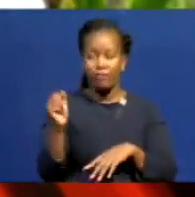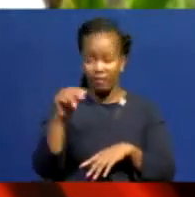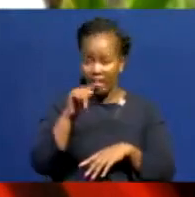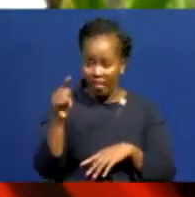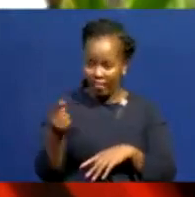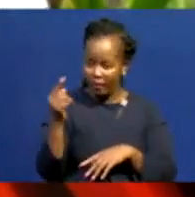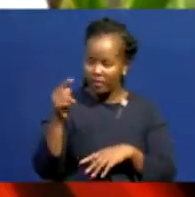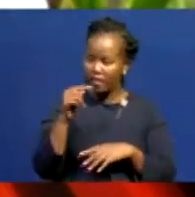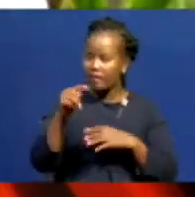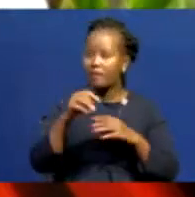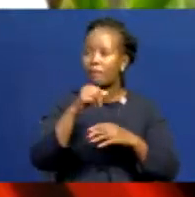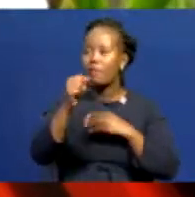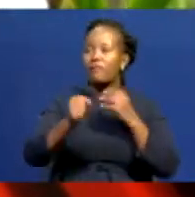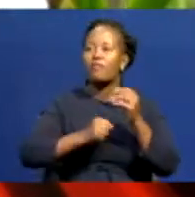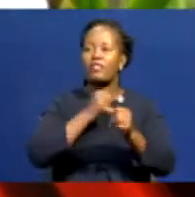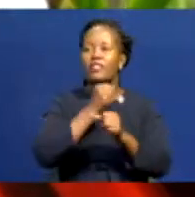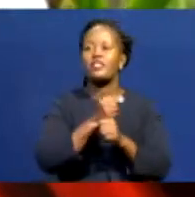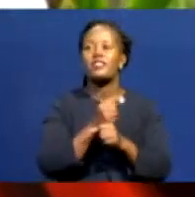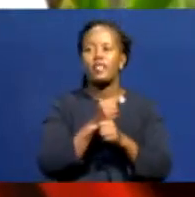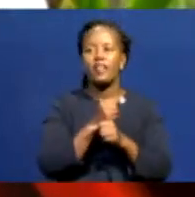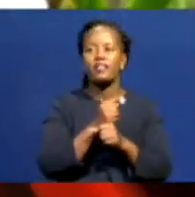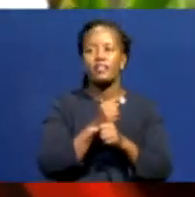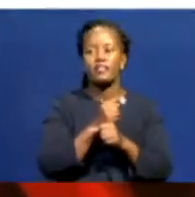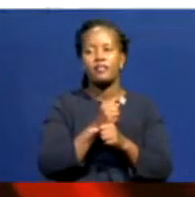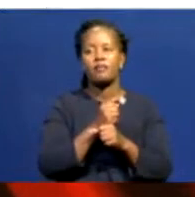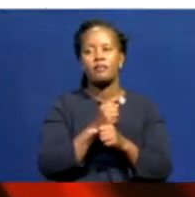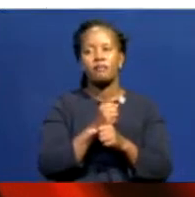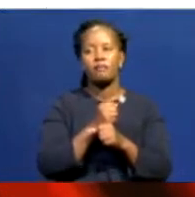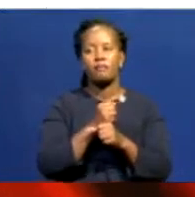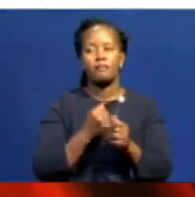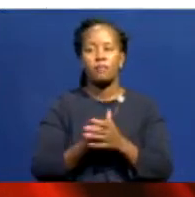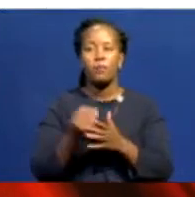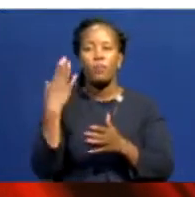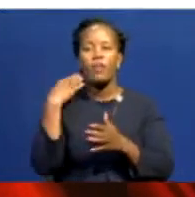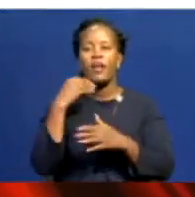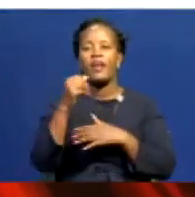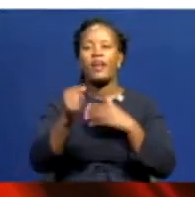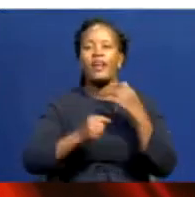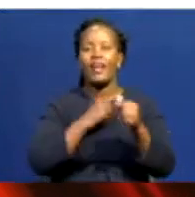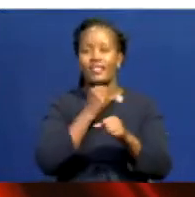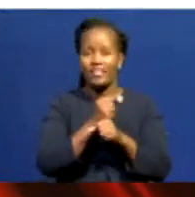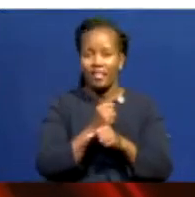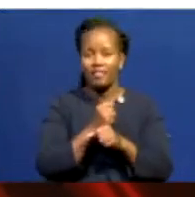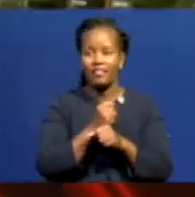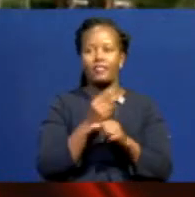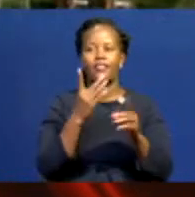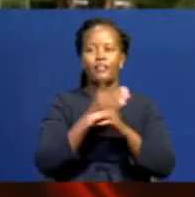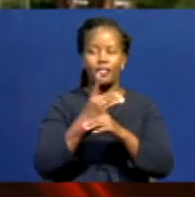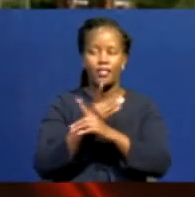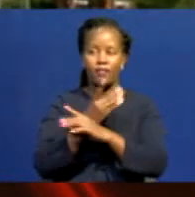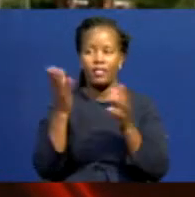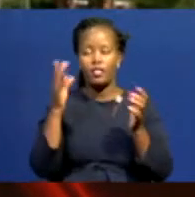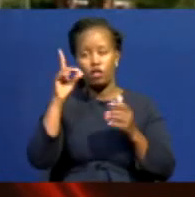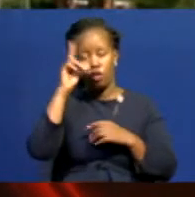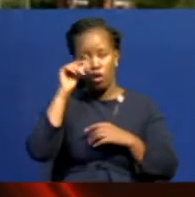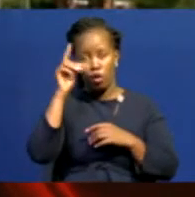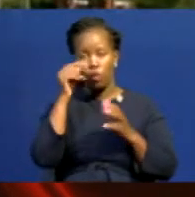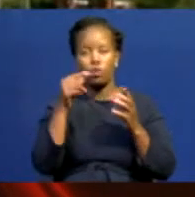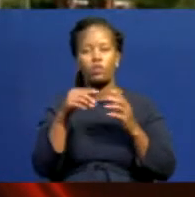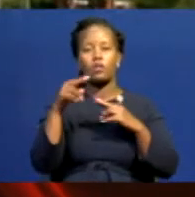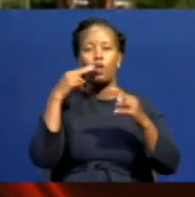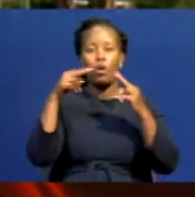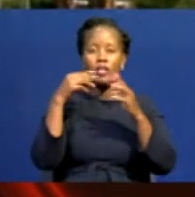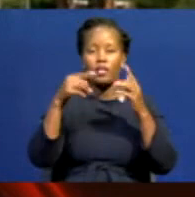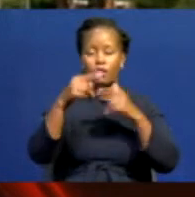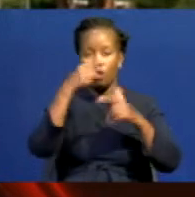this year in guests. Last year, several coast hotels won big during the 30th World